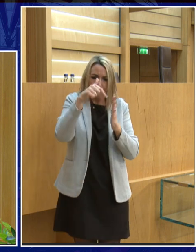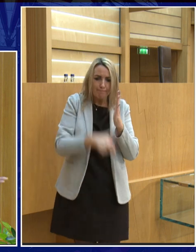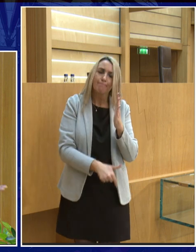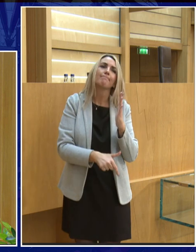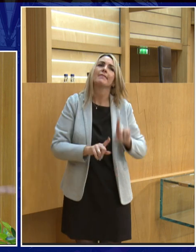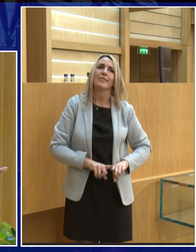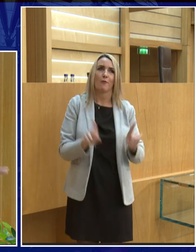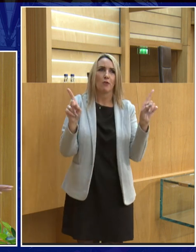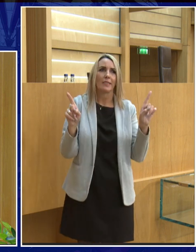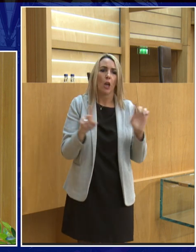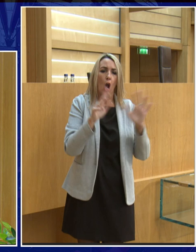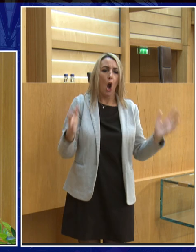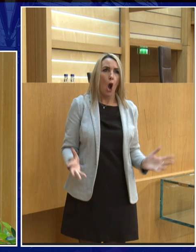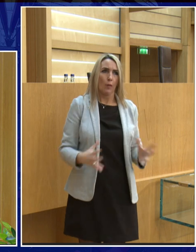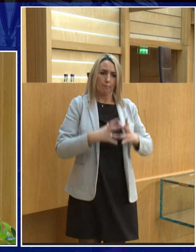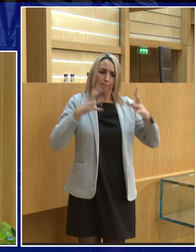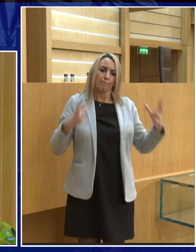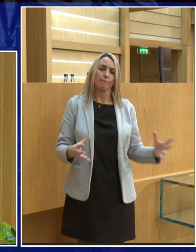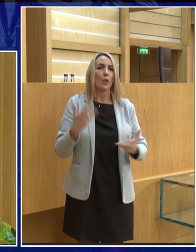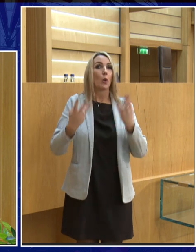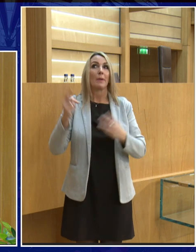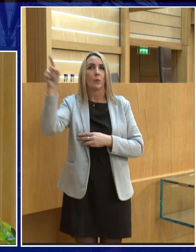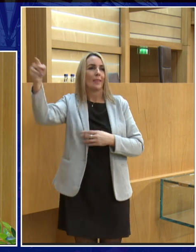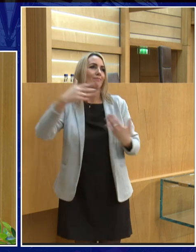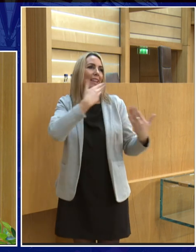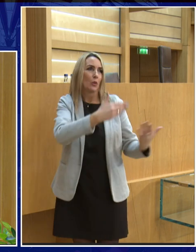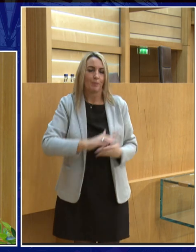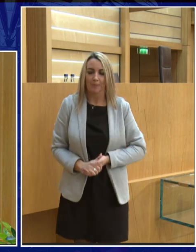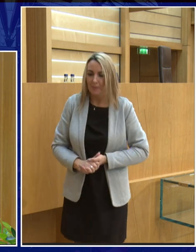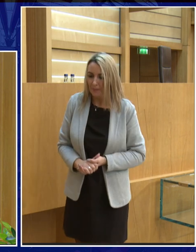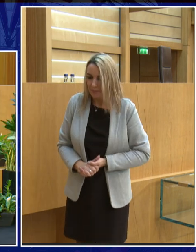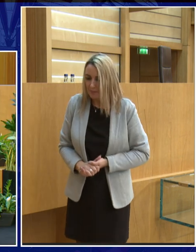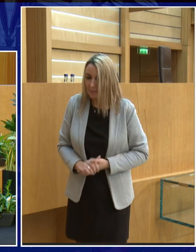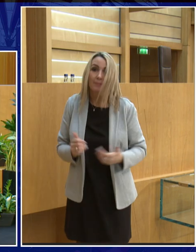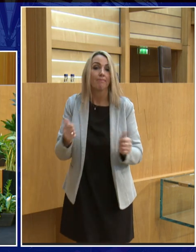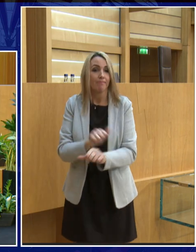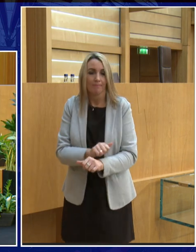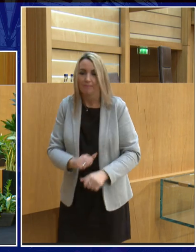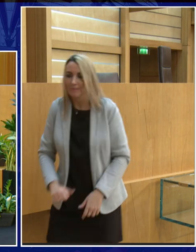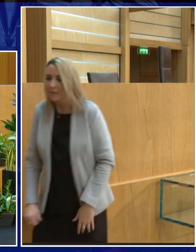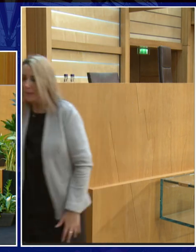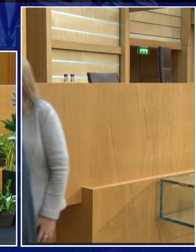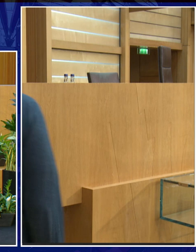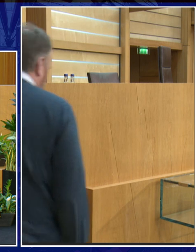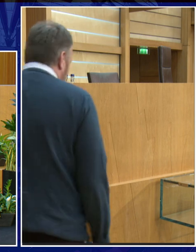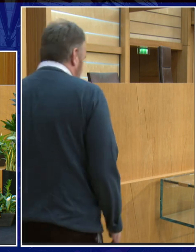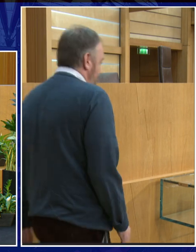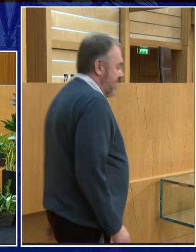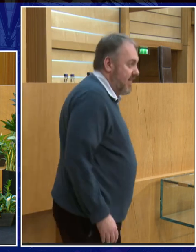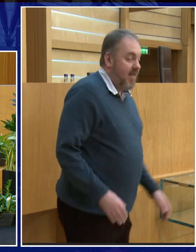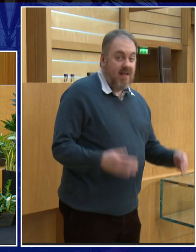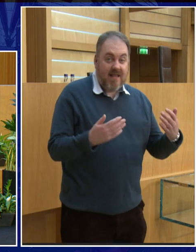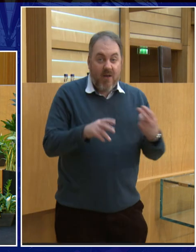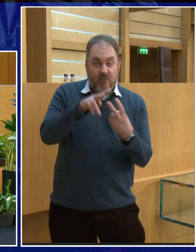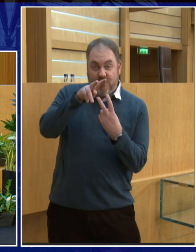different because the earth has got a much much bigger core than the moon has thank you for your question now two sevens yeah two sevens what where's the first seven